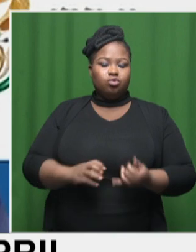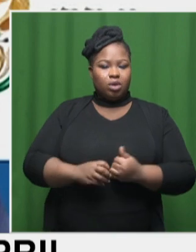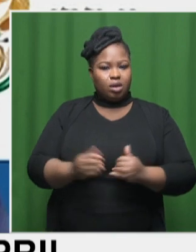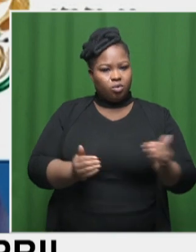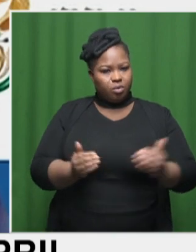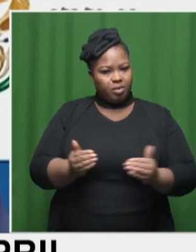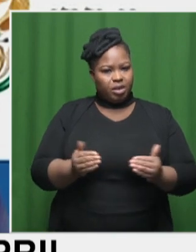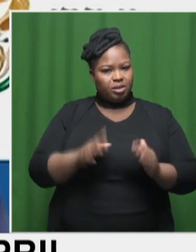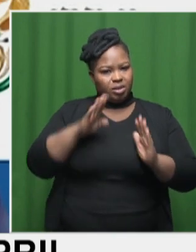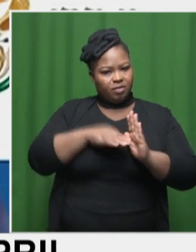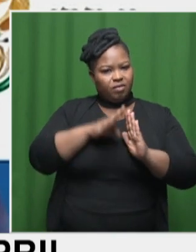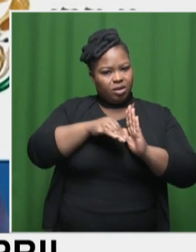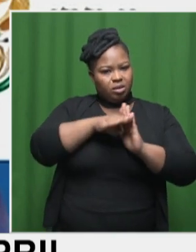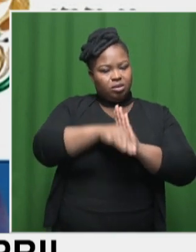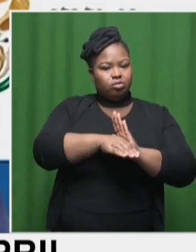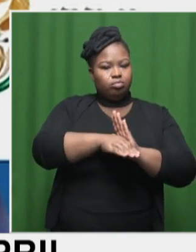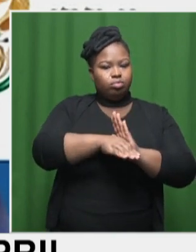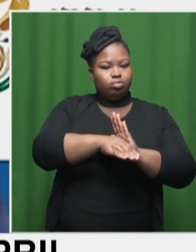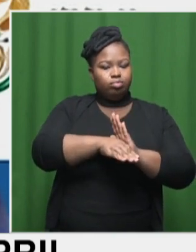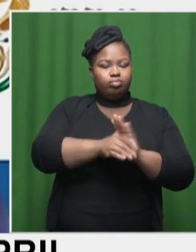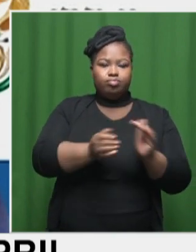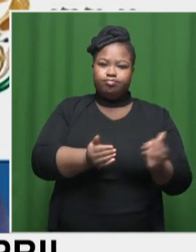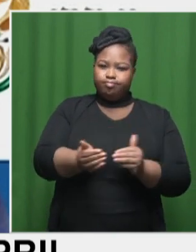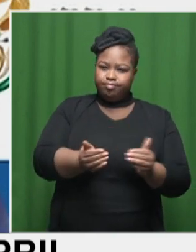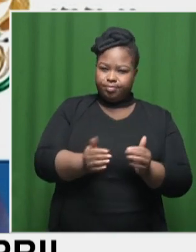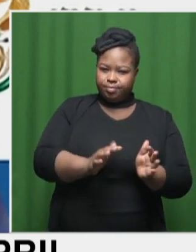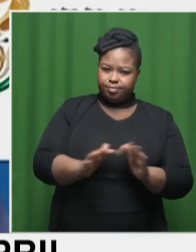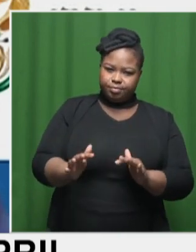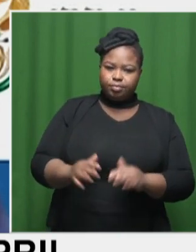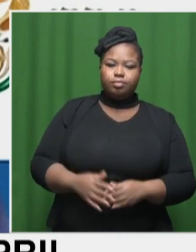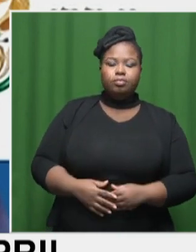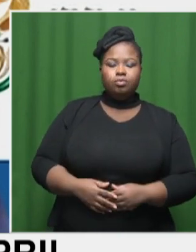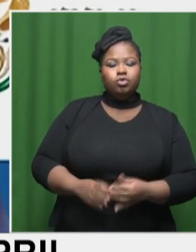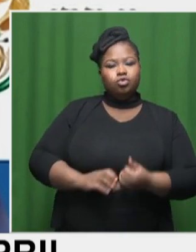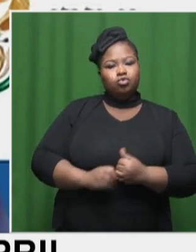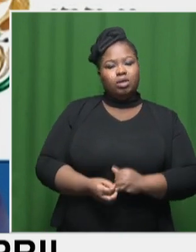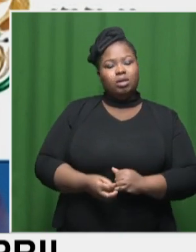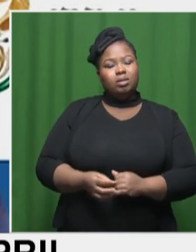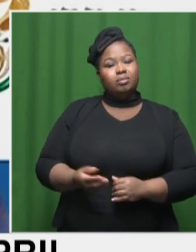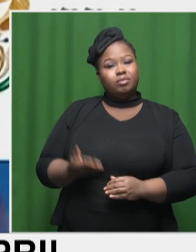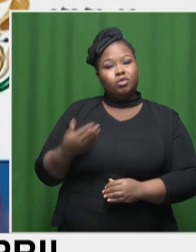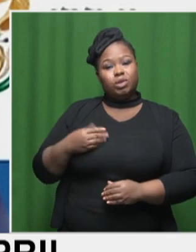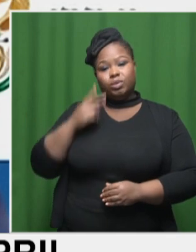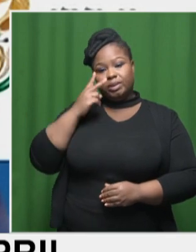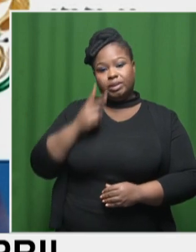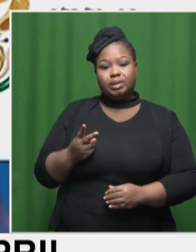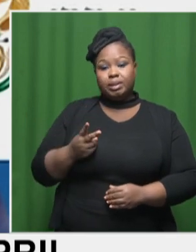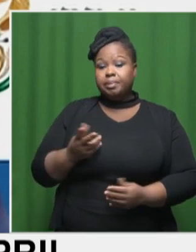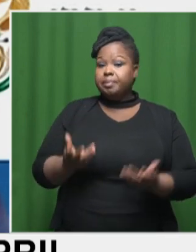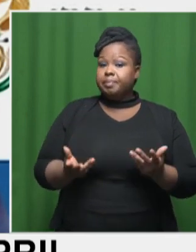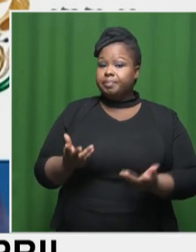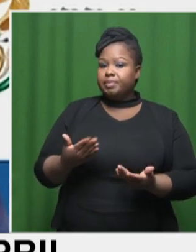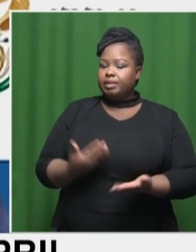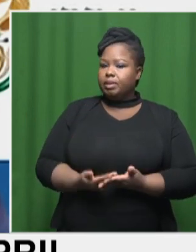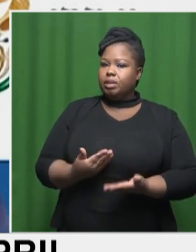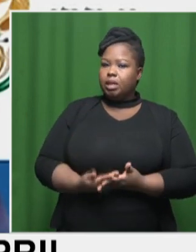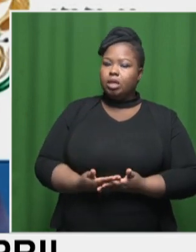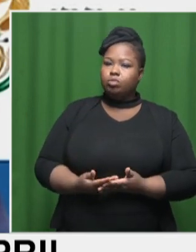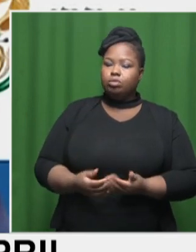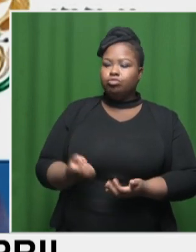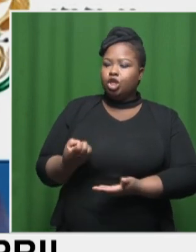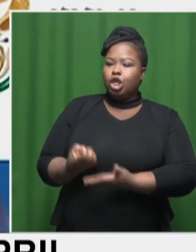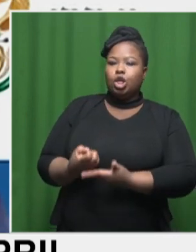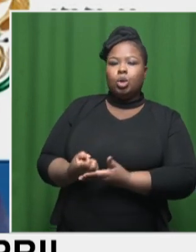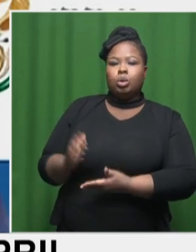inflation back downwards is really to try and soak up any excess that might be sitting in the